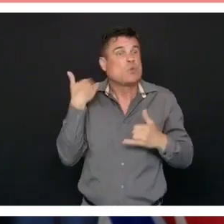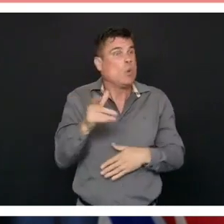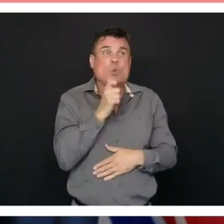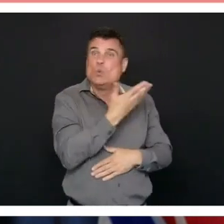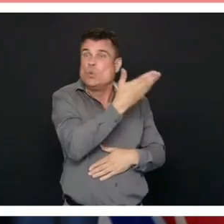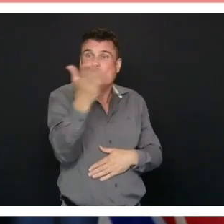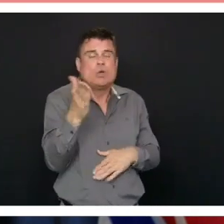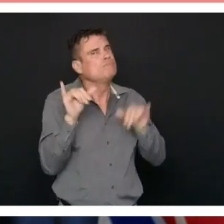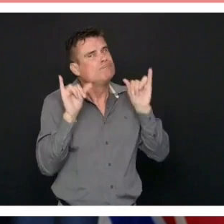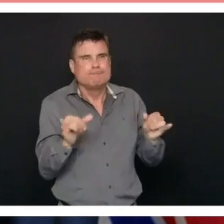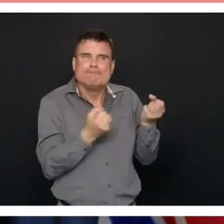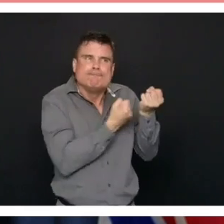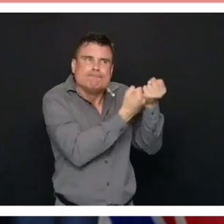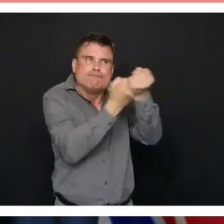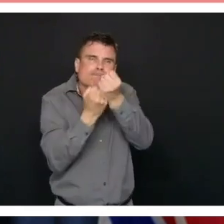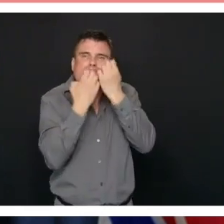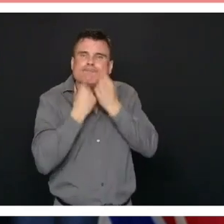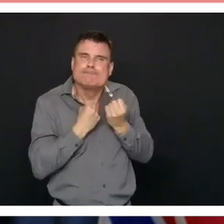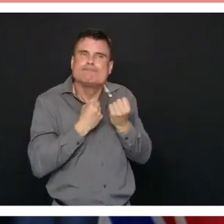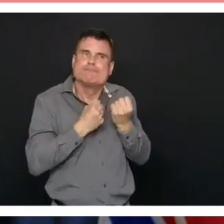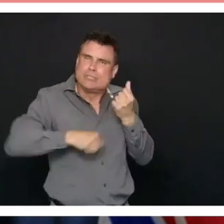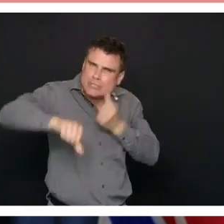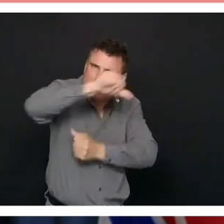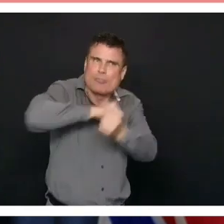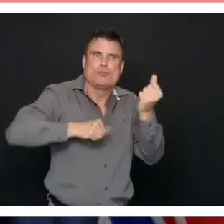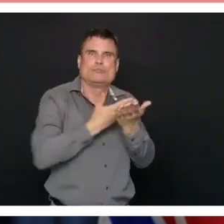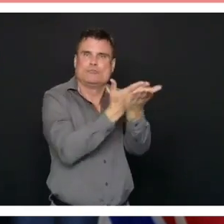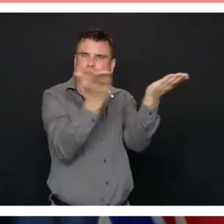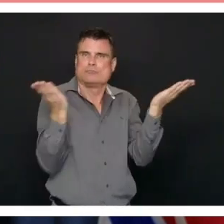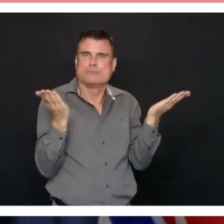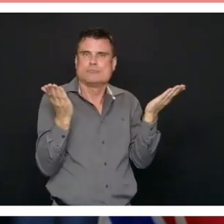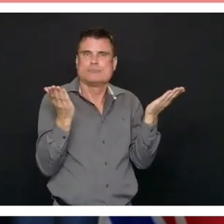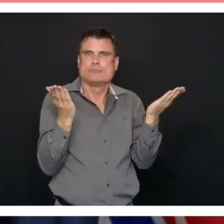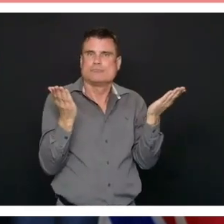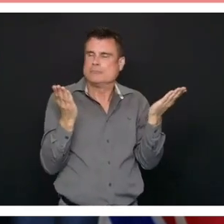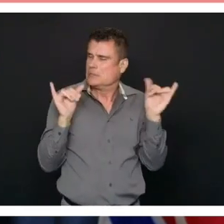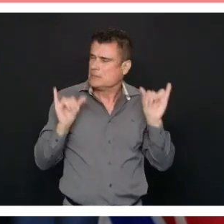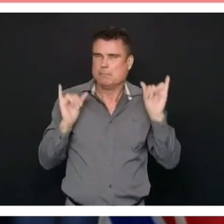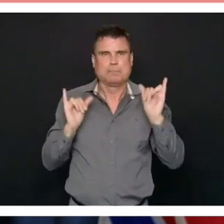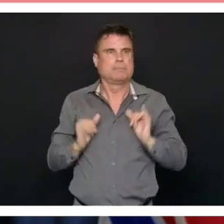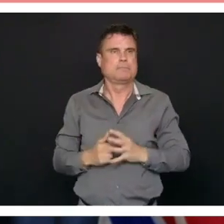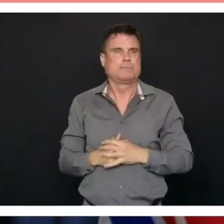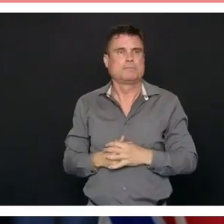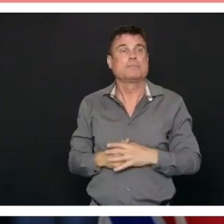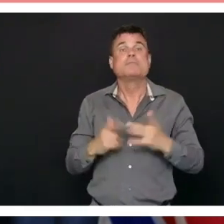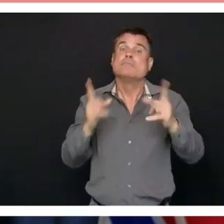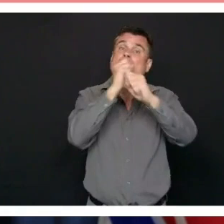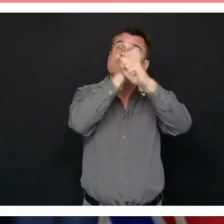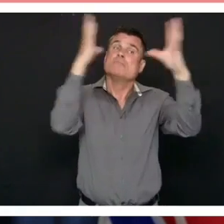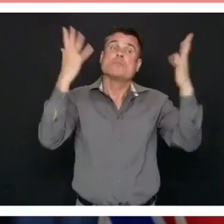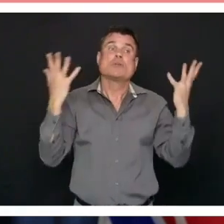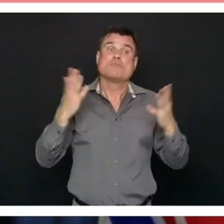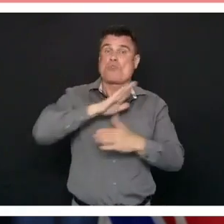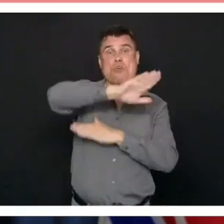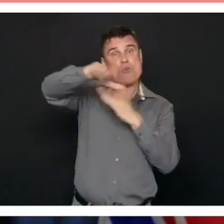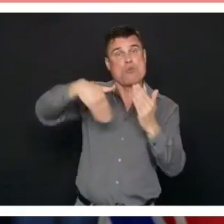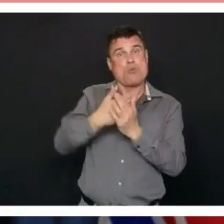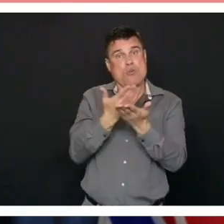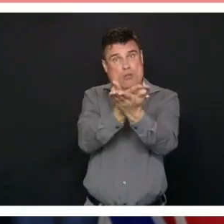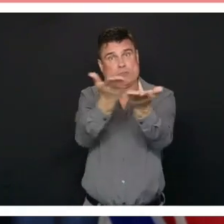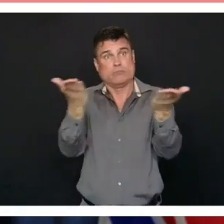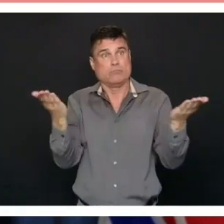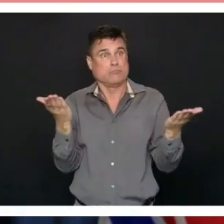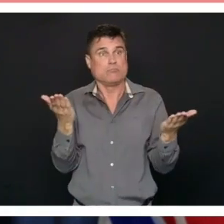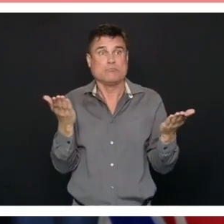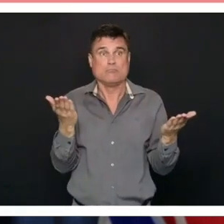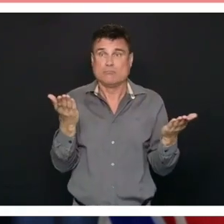health officials I think in communities I think we'd all say all the people who worked on contact tracing all the people who helped break the links of transmission